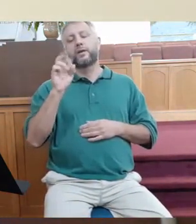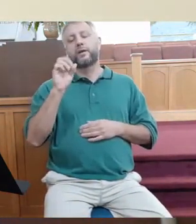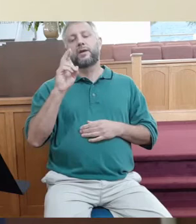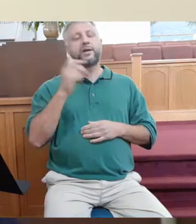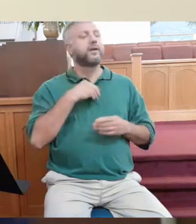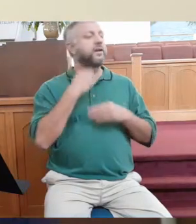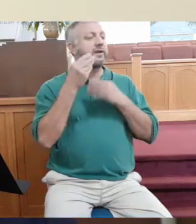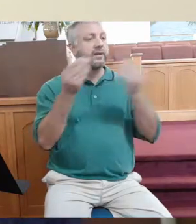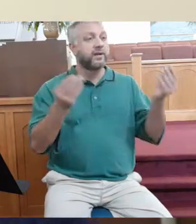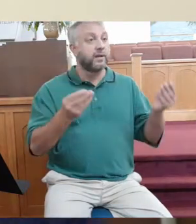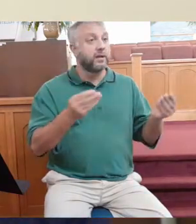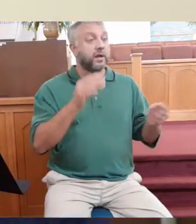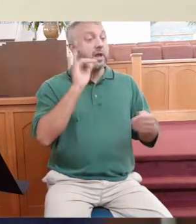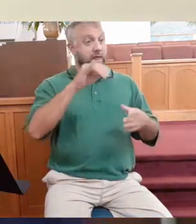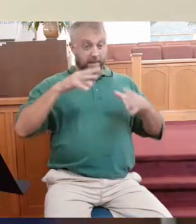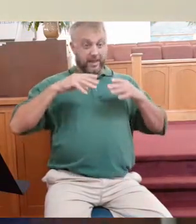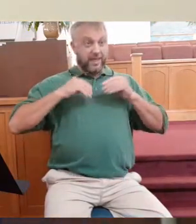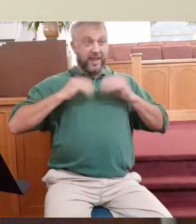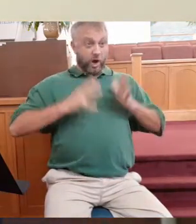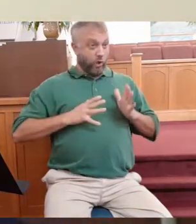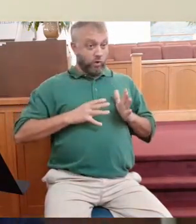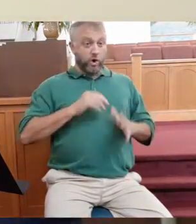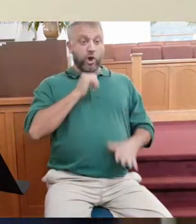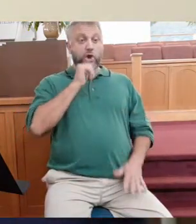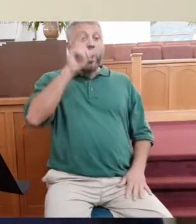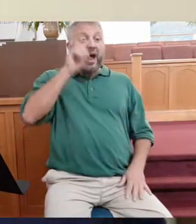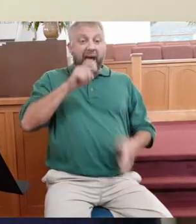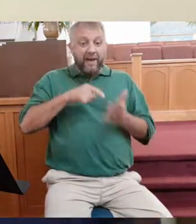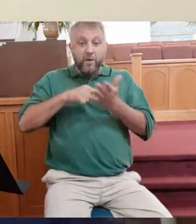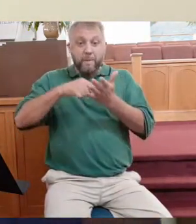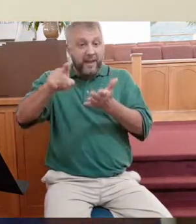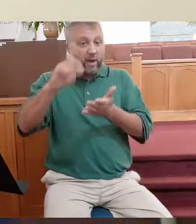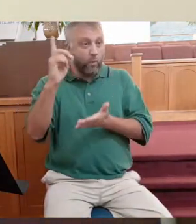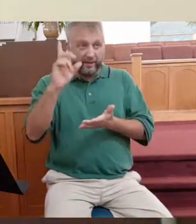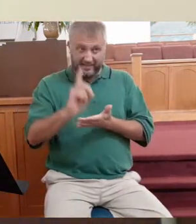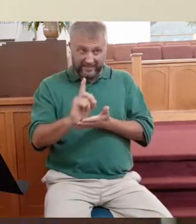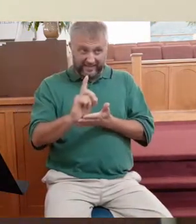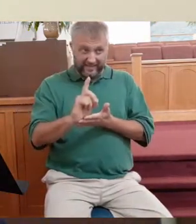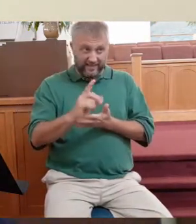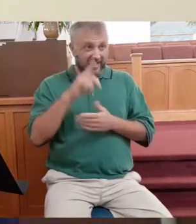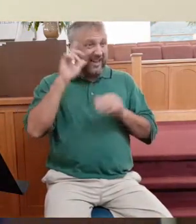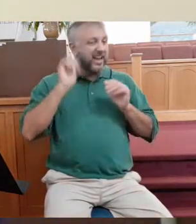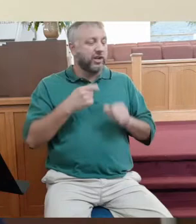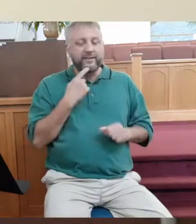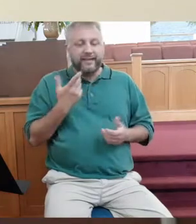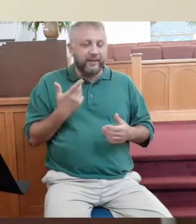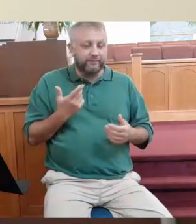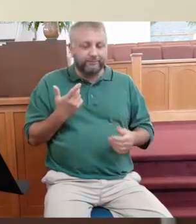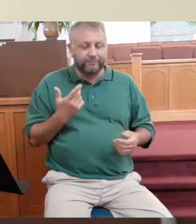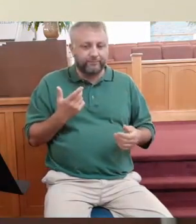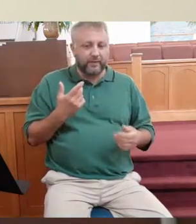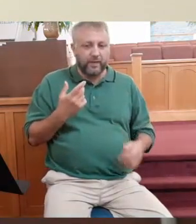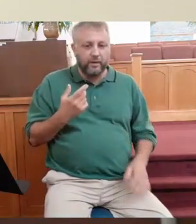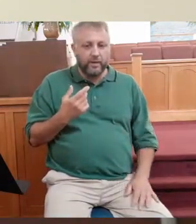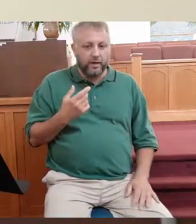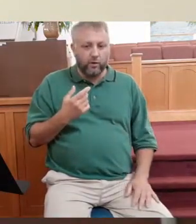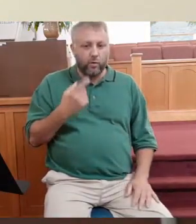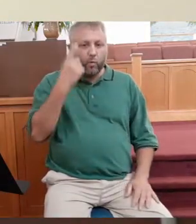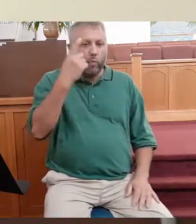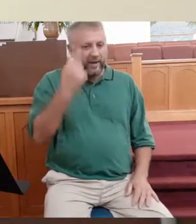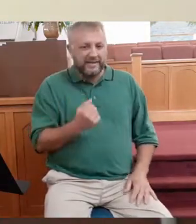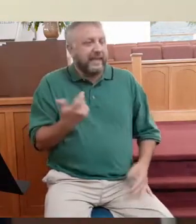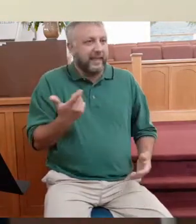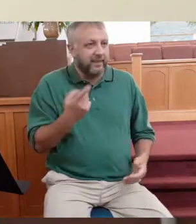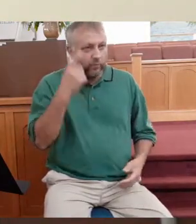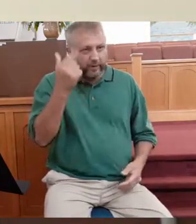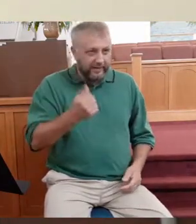everybody the same when He didn't have to. That means that God gave us grace when He didn't have to. That God gave me grace and you grace when He didn't have